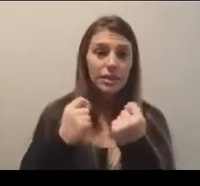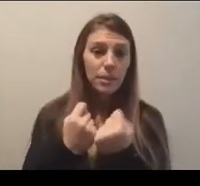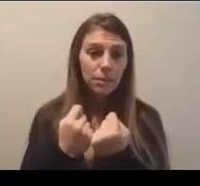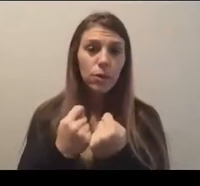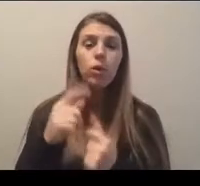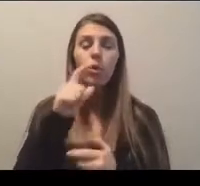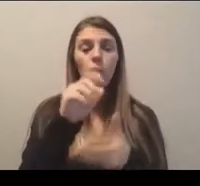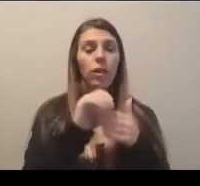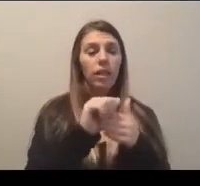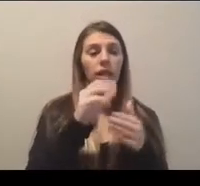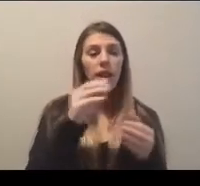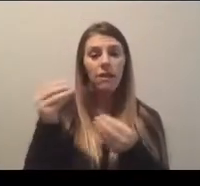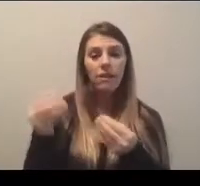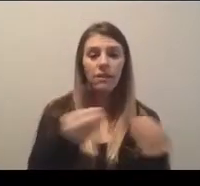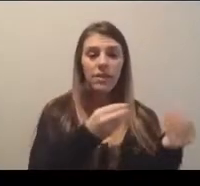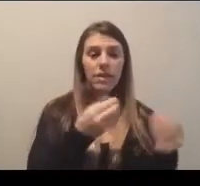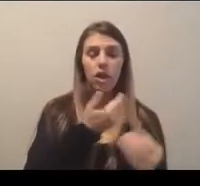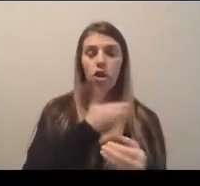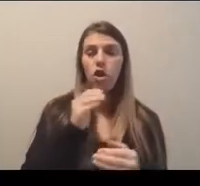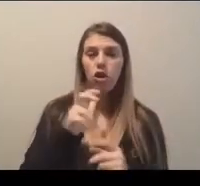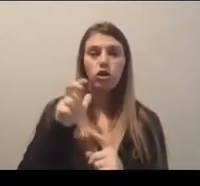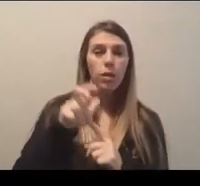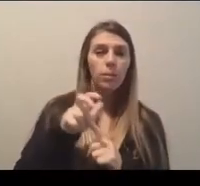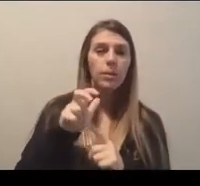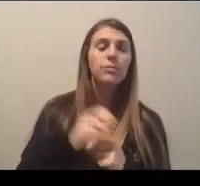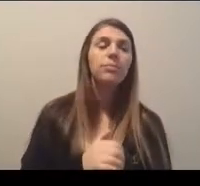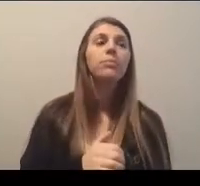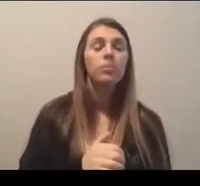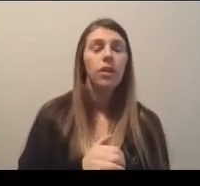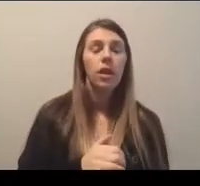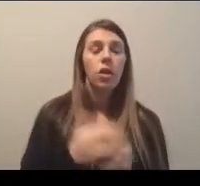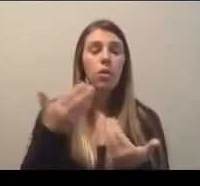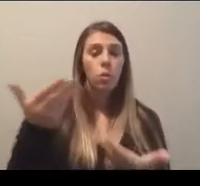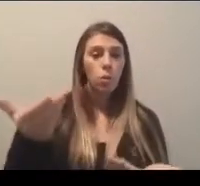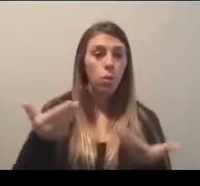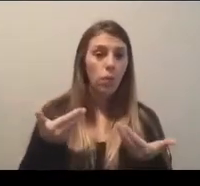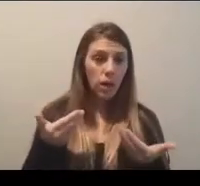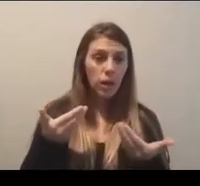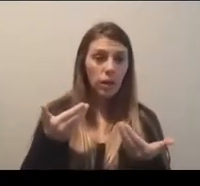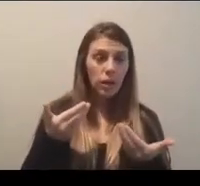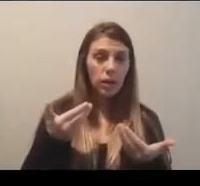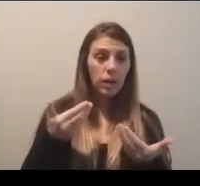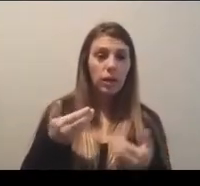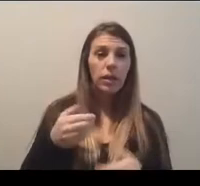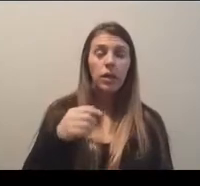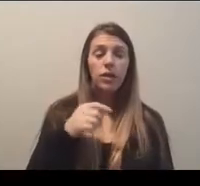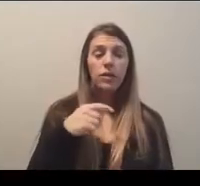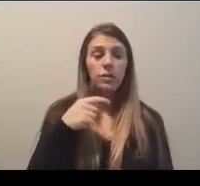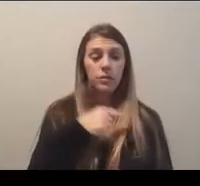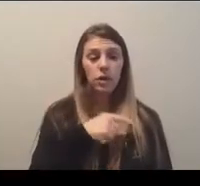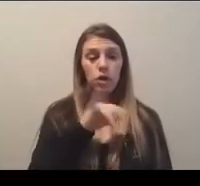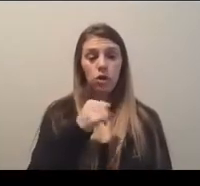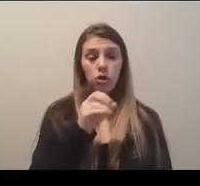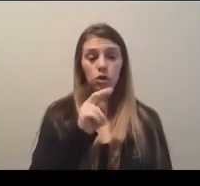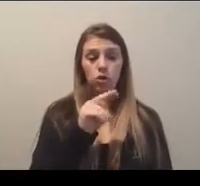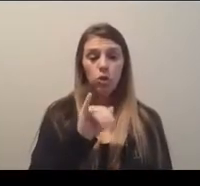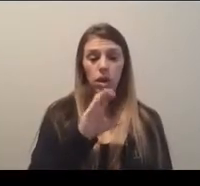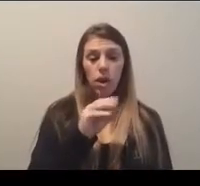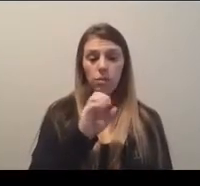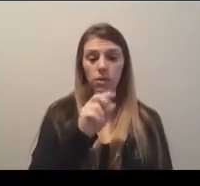lead and facilitate our championships. Join me in welcoming, immediately to my left, Joni Comstock,